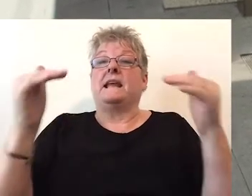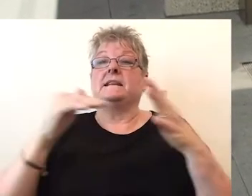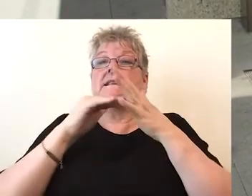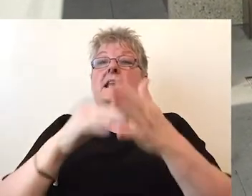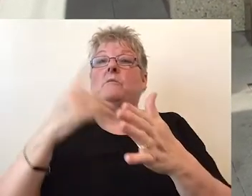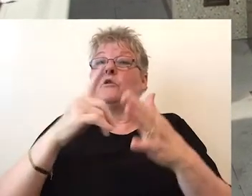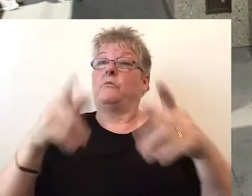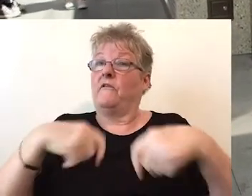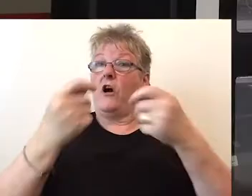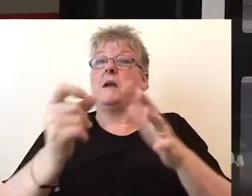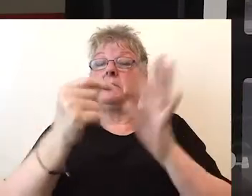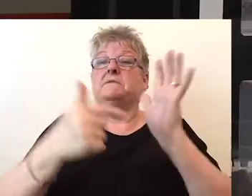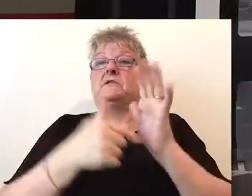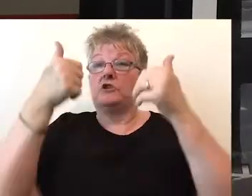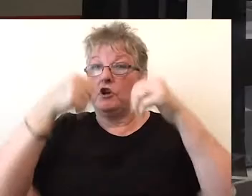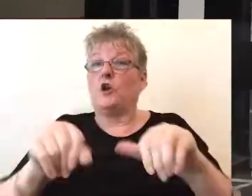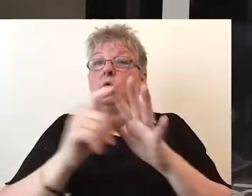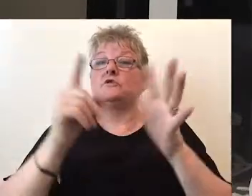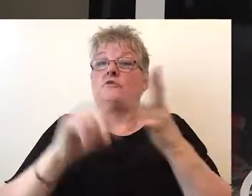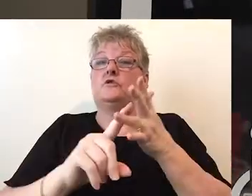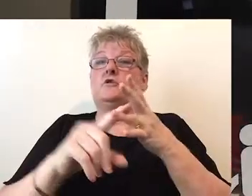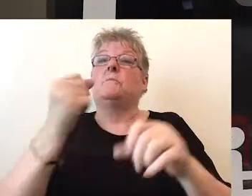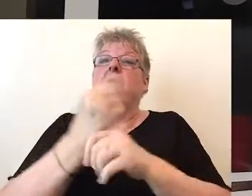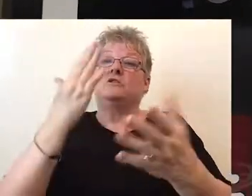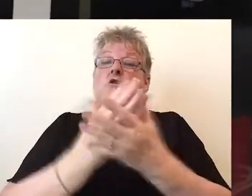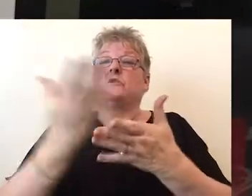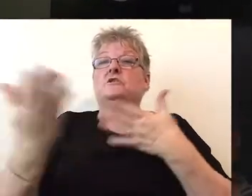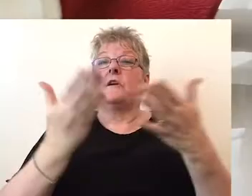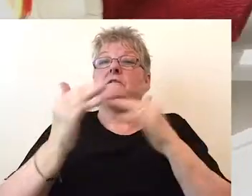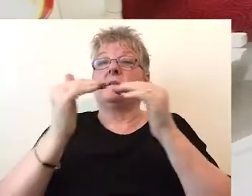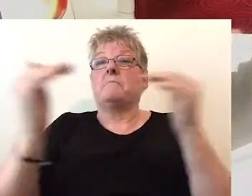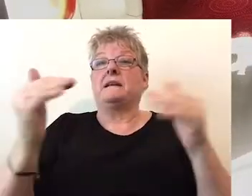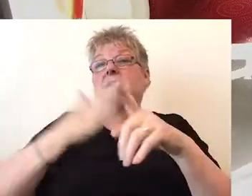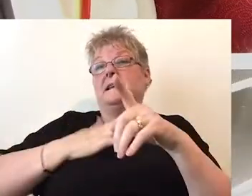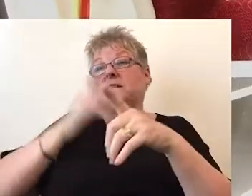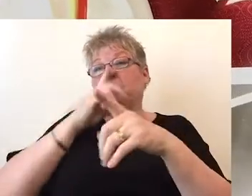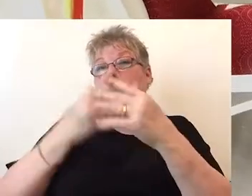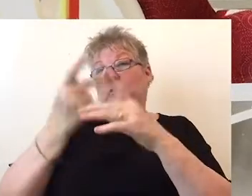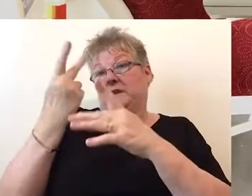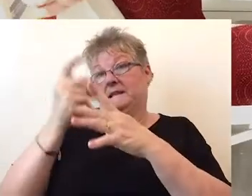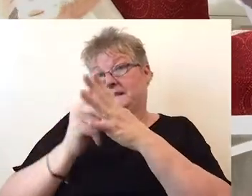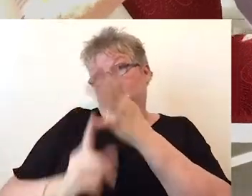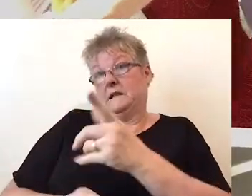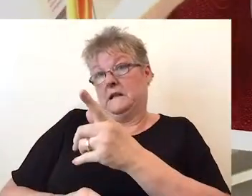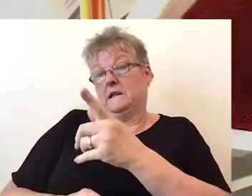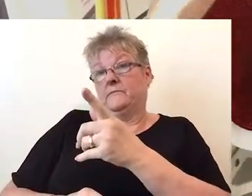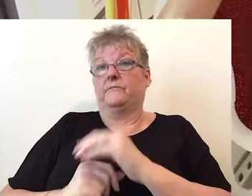help transport providers know what they need to do to ensure their services meet the needs of people with disability.